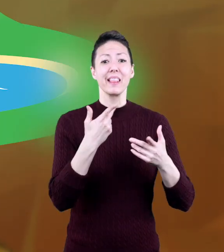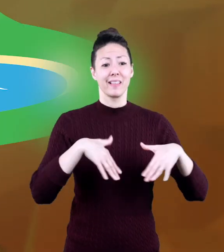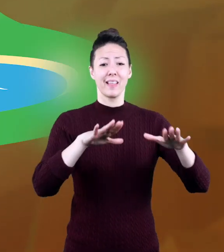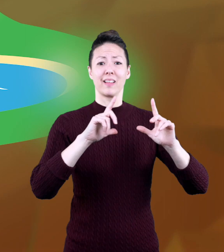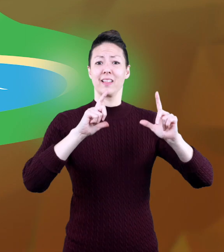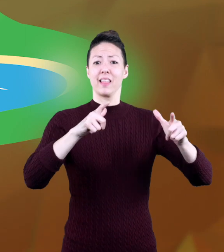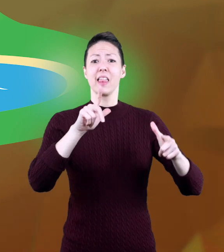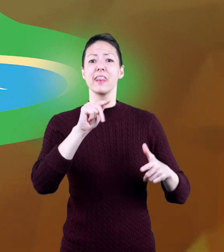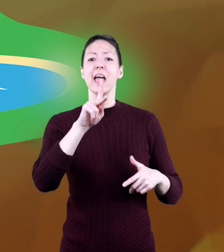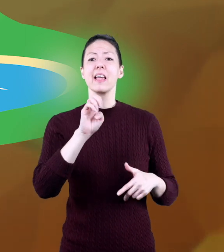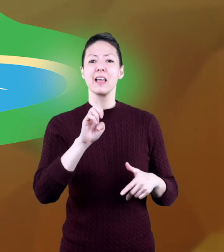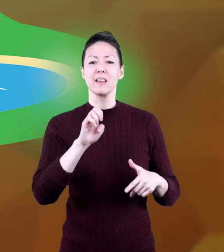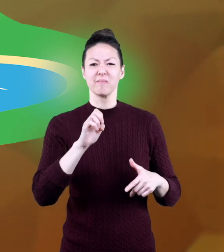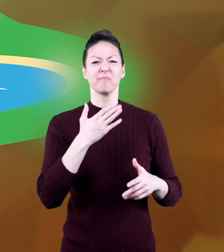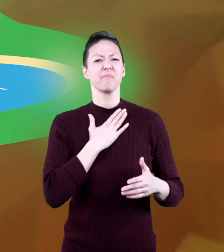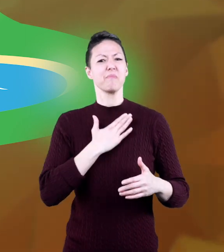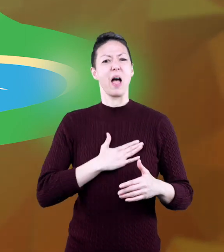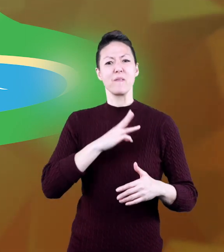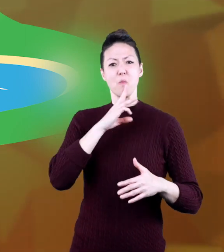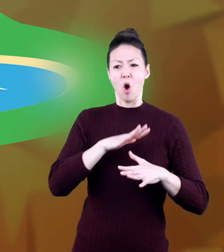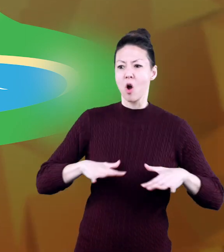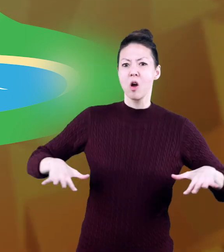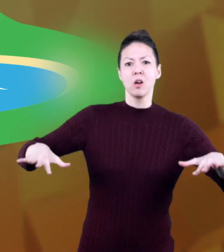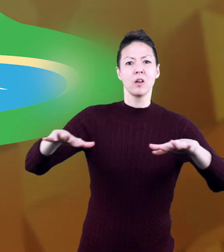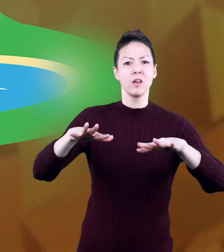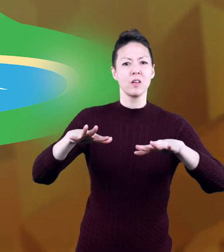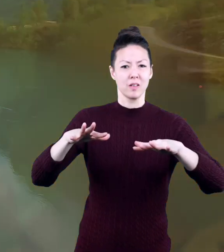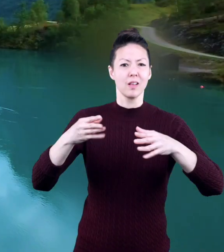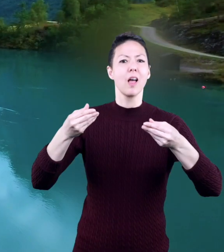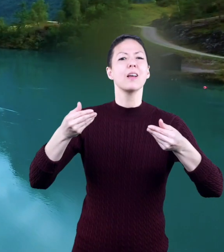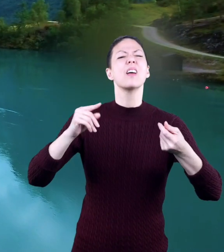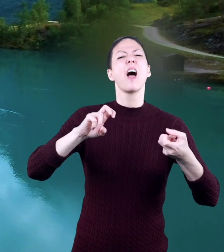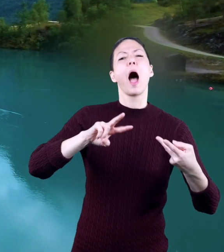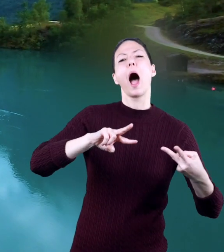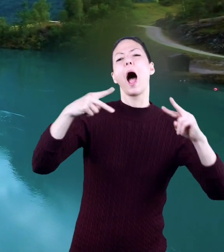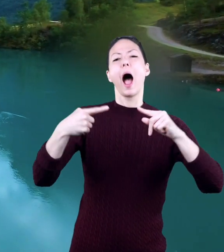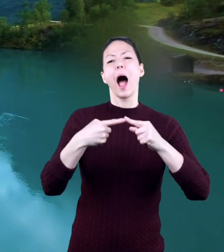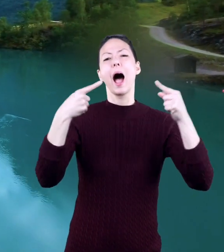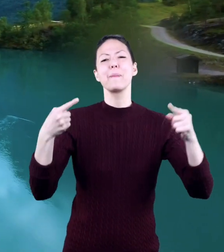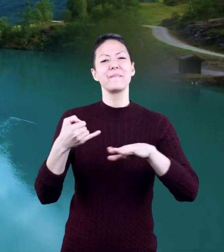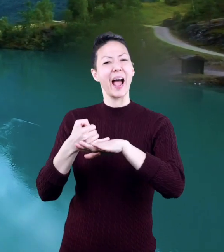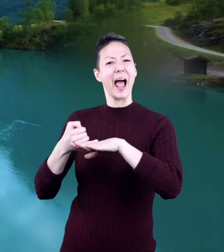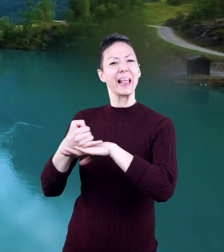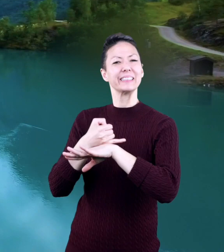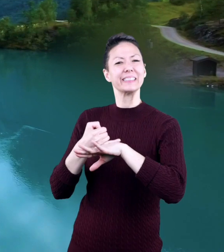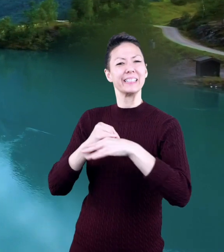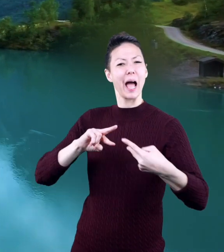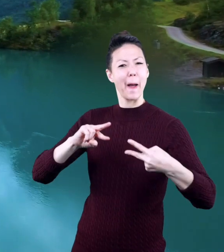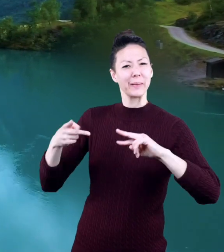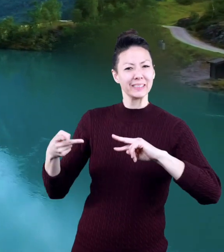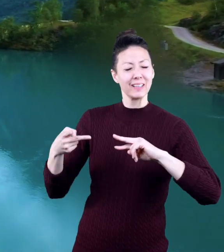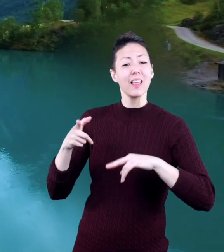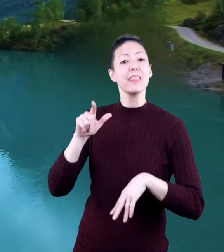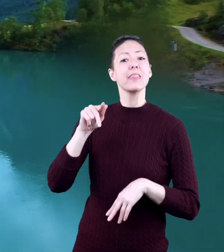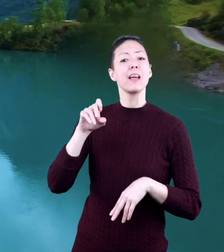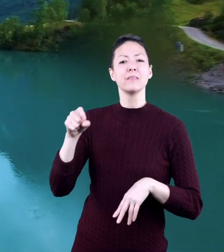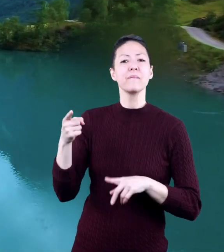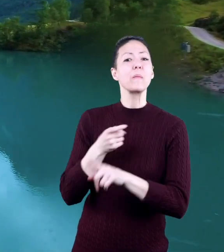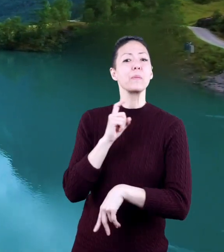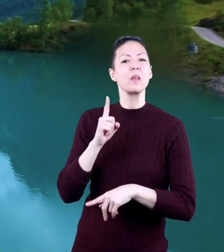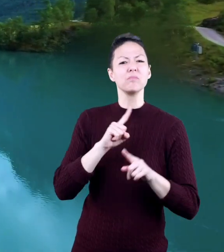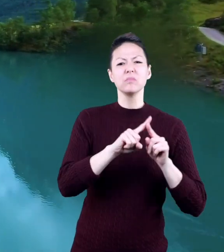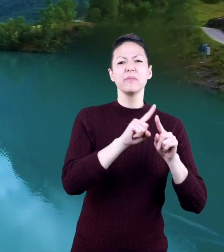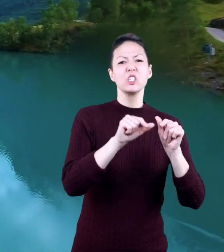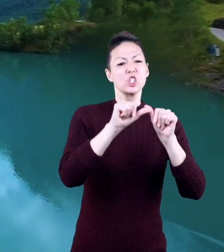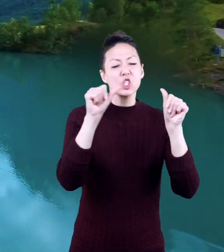Lakes are bodies of water surrounded by land, almost like the opposite of an island. Lakes come in